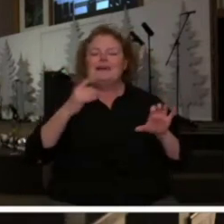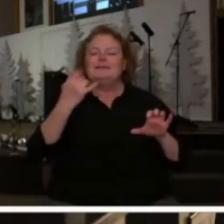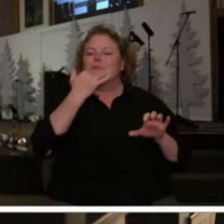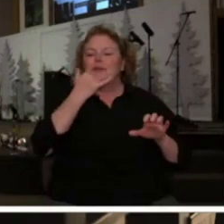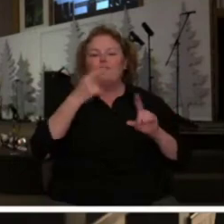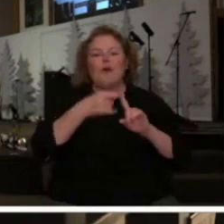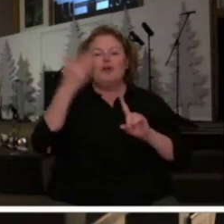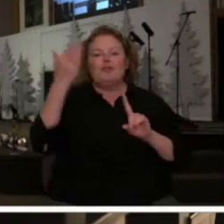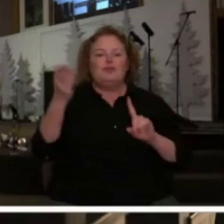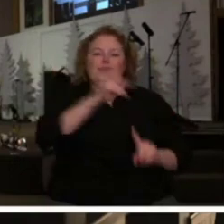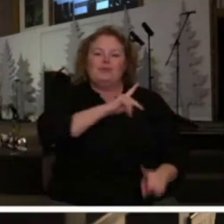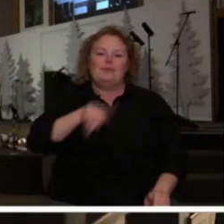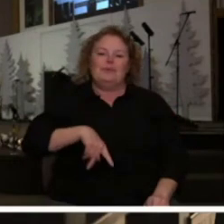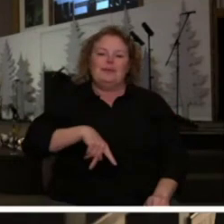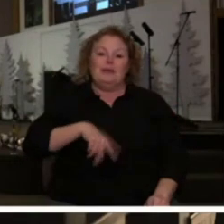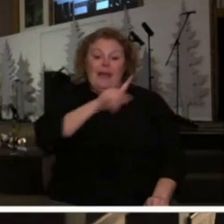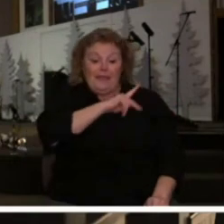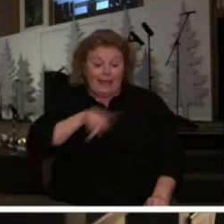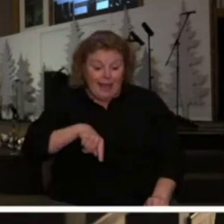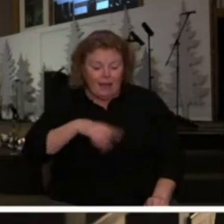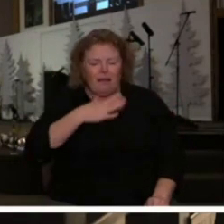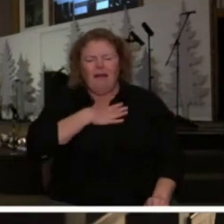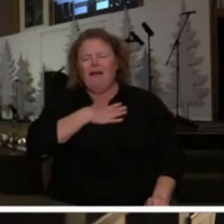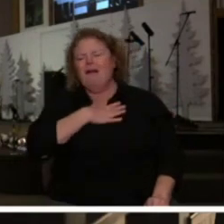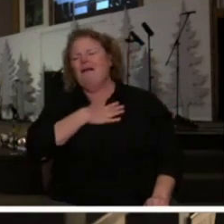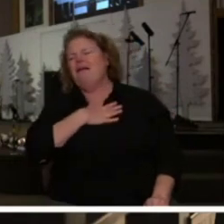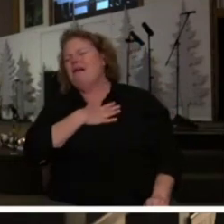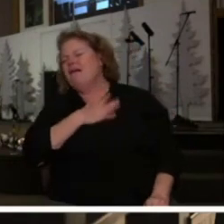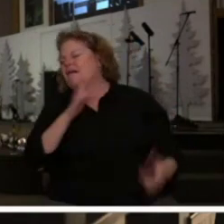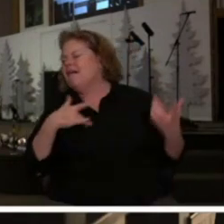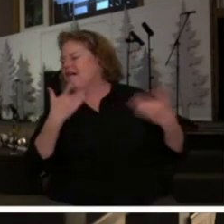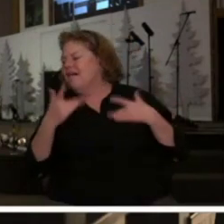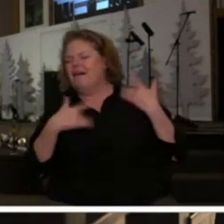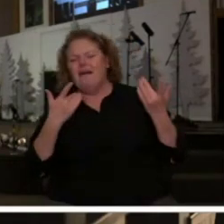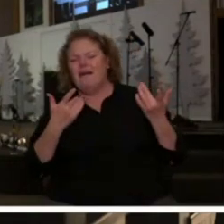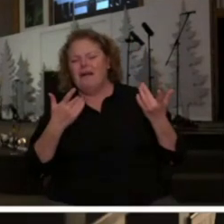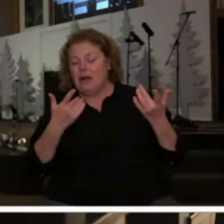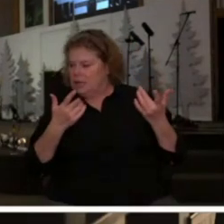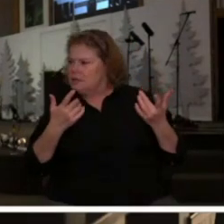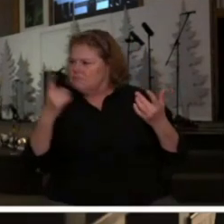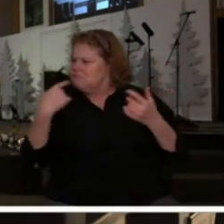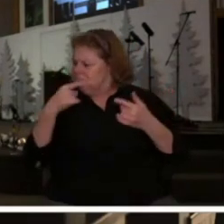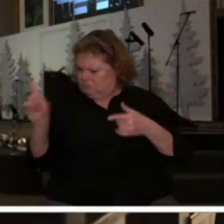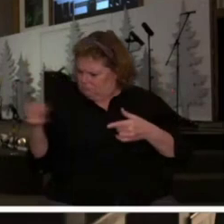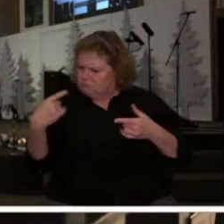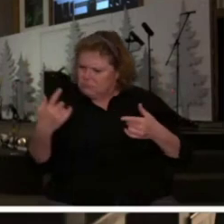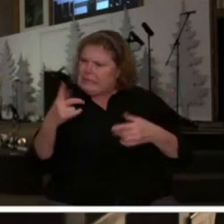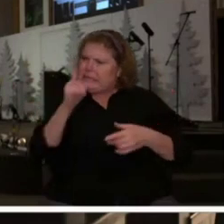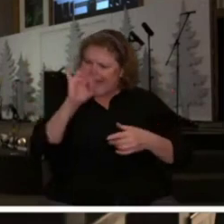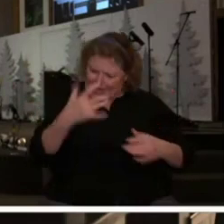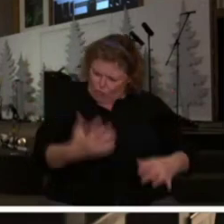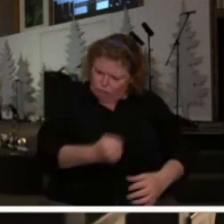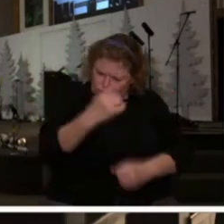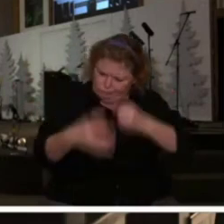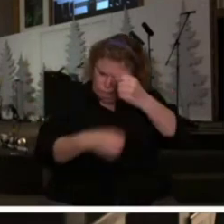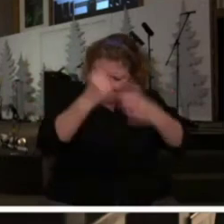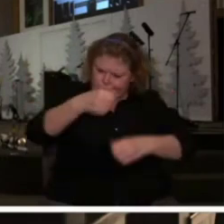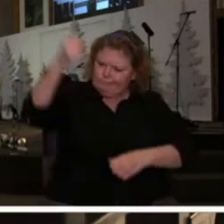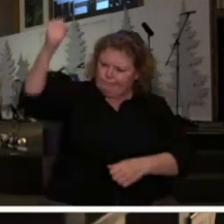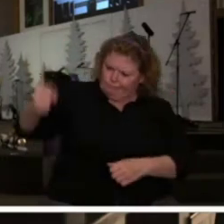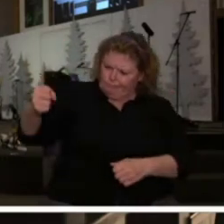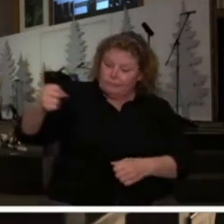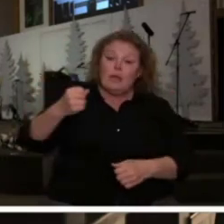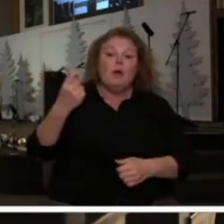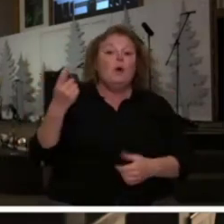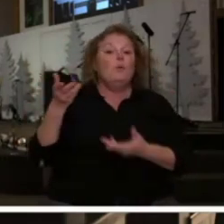and the king was overjoyed and he gave orders to lift Daniel out of the den and